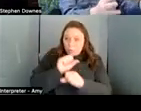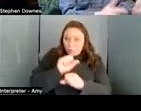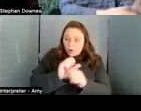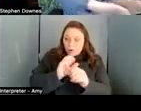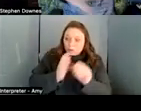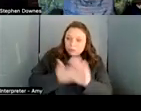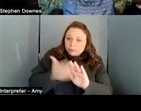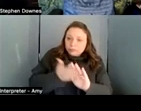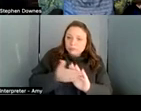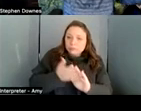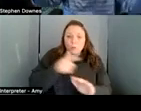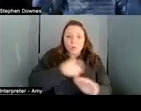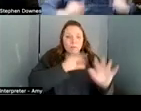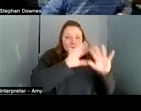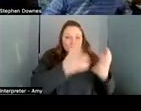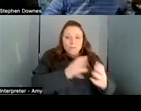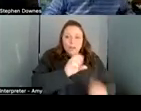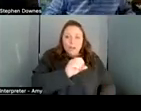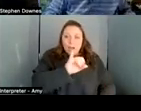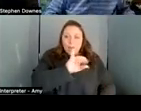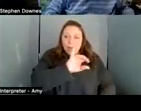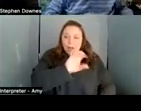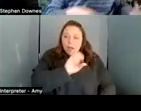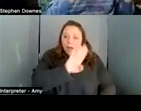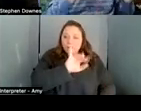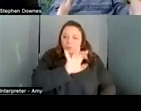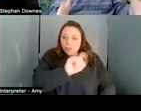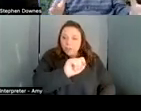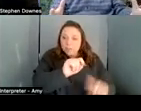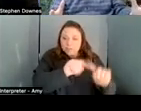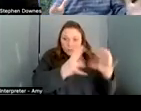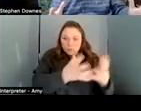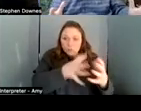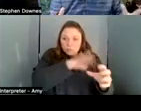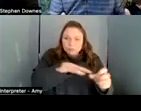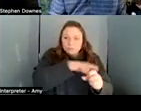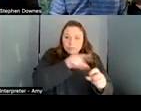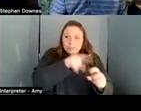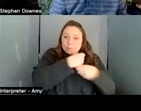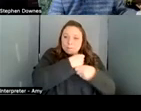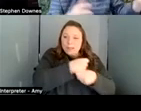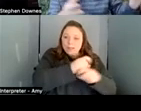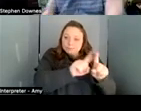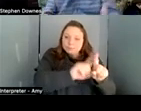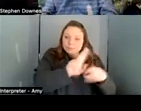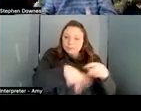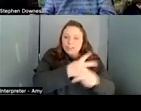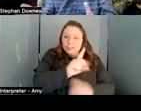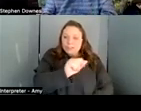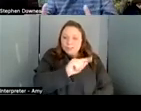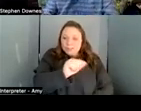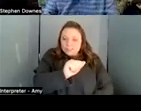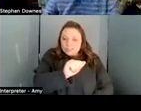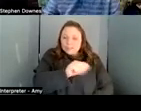objects the world out there which produces data that we've talked about that gets fed